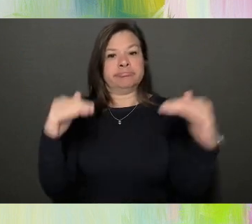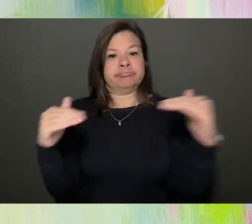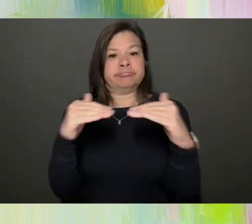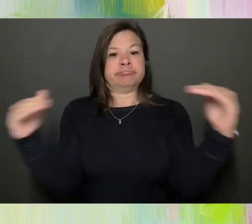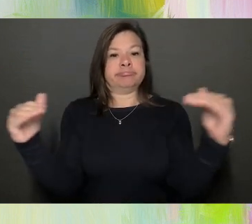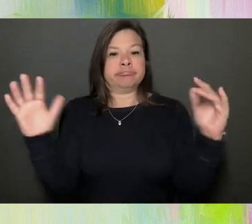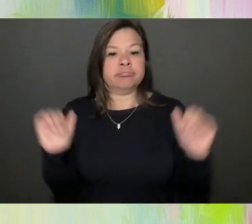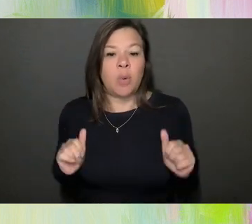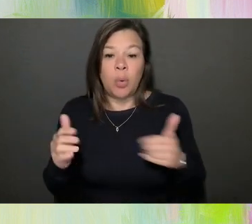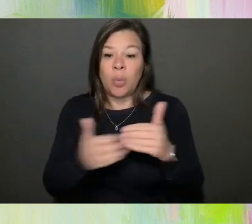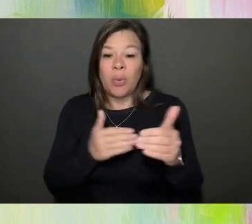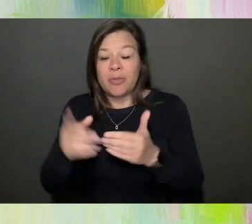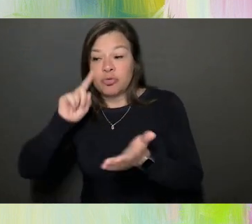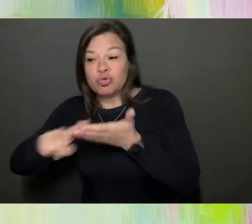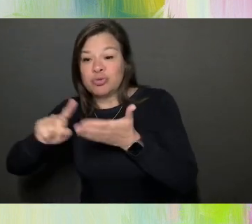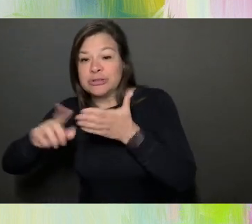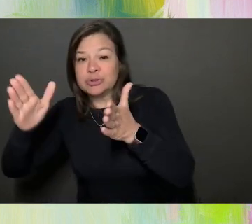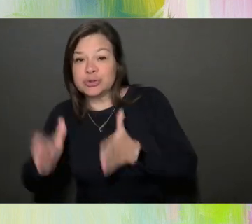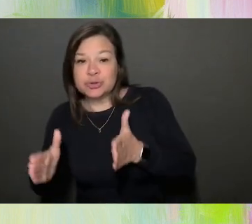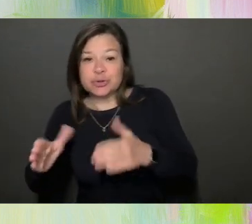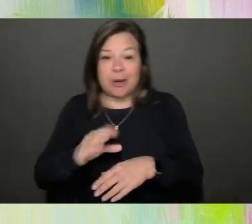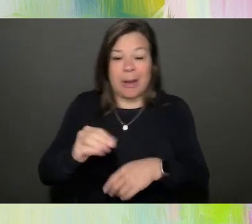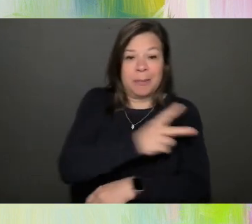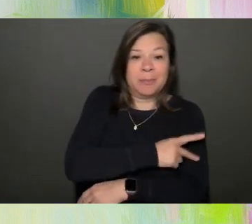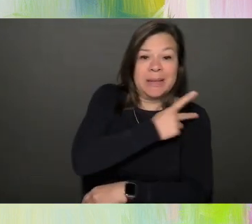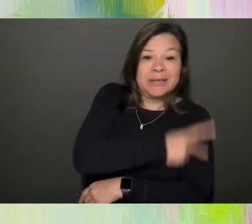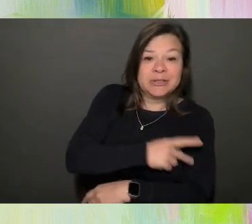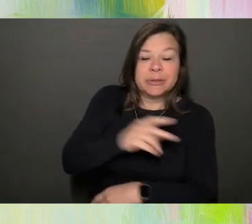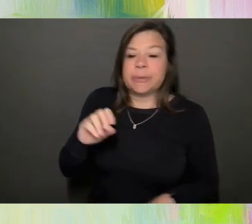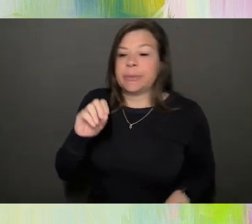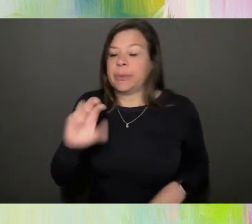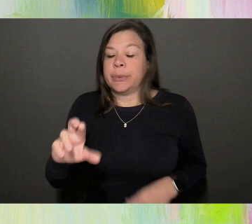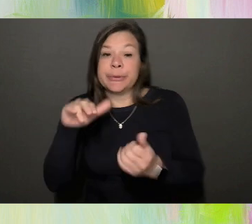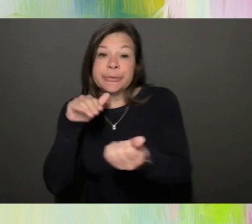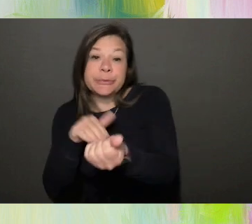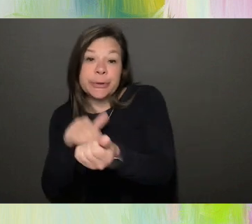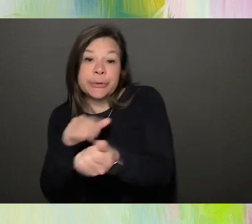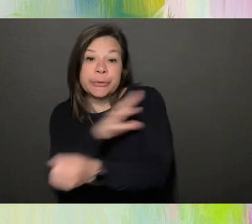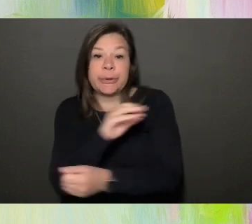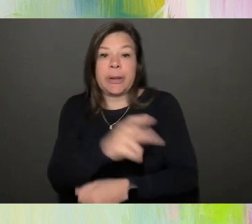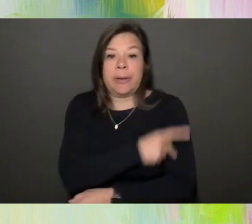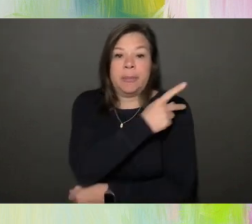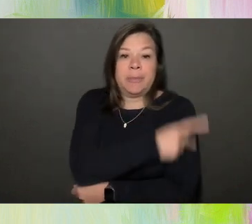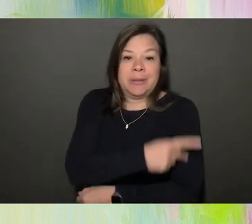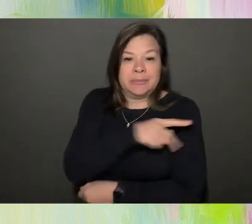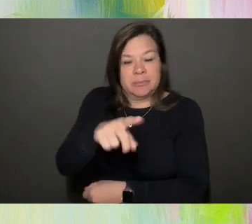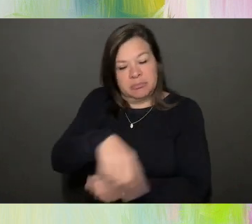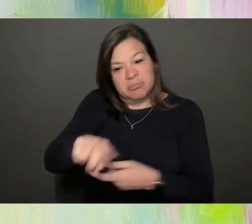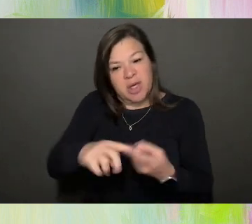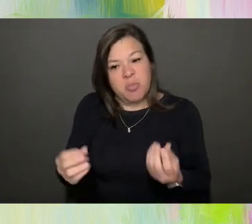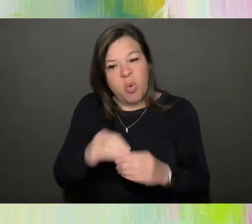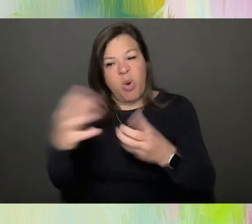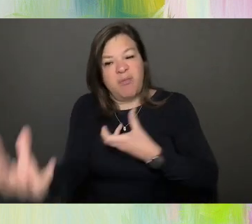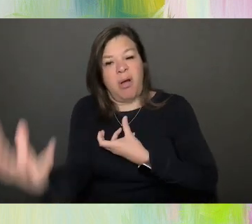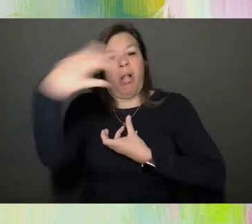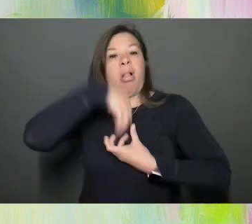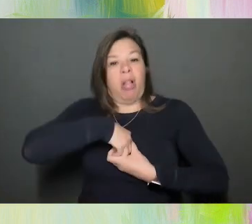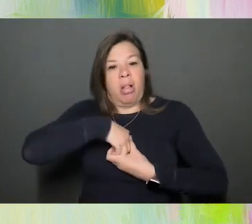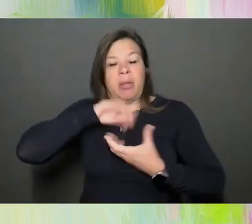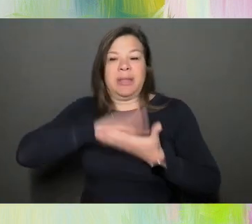researcher and patient or doctor and patient as they're more of a participant in that relationship.